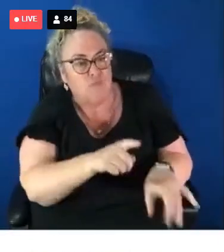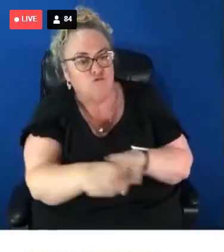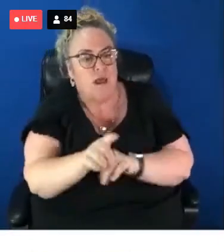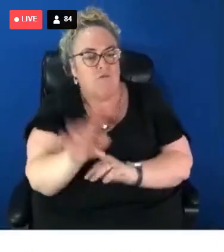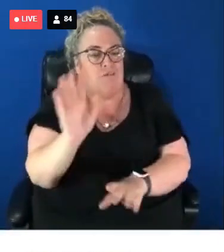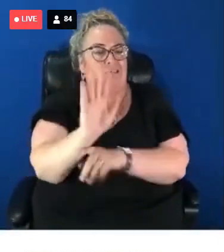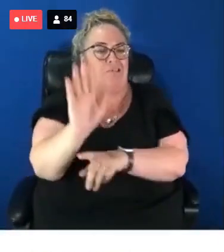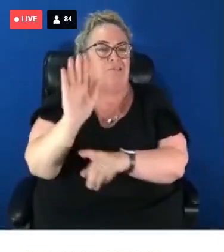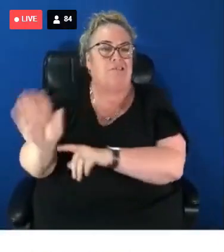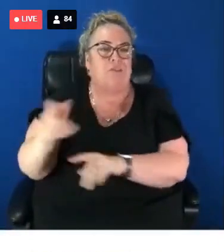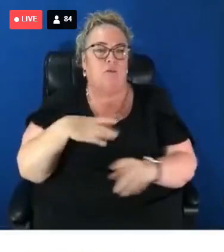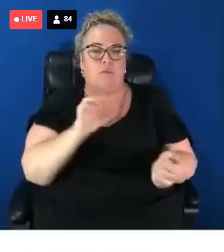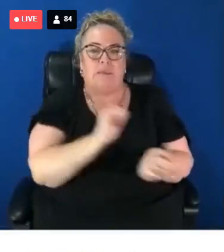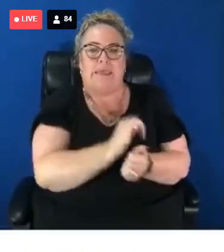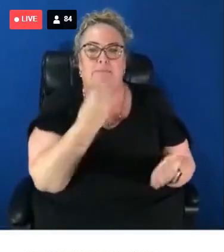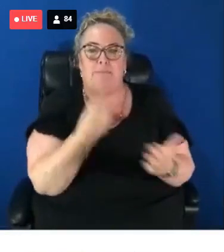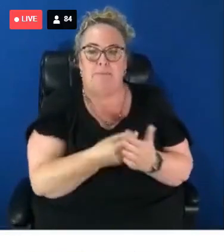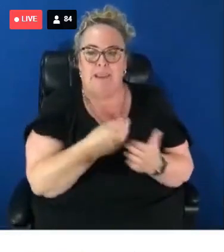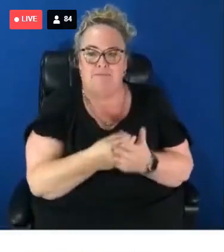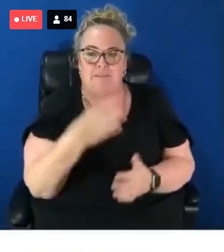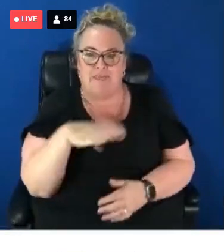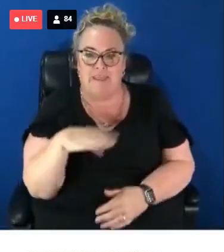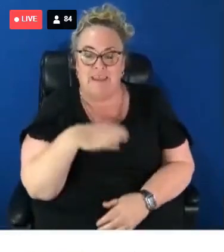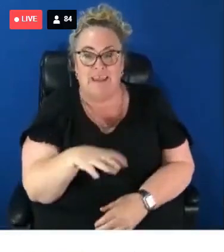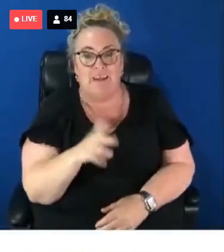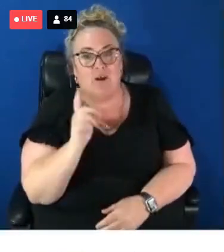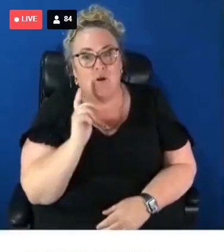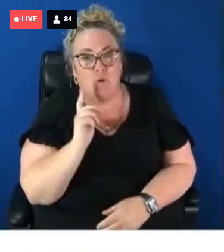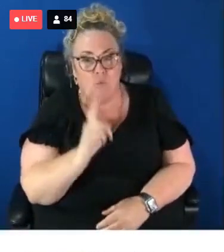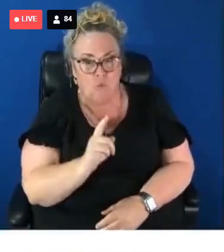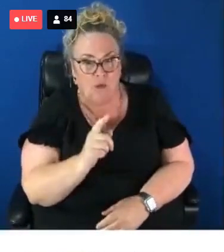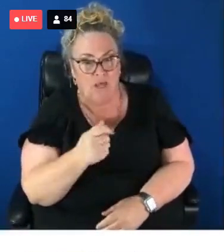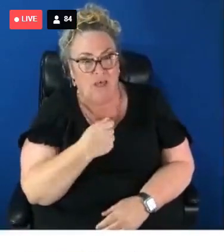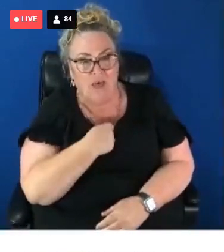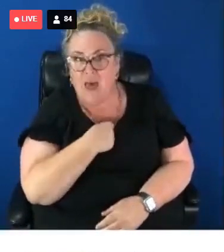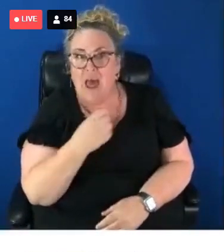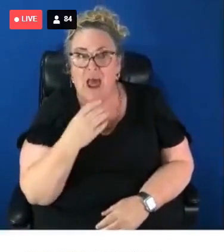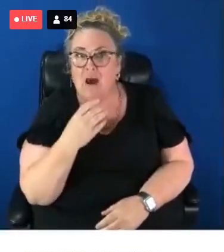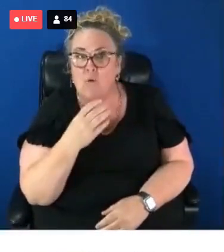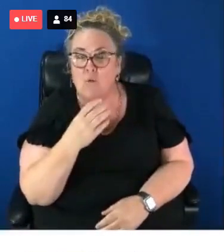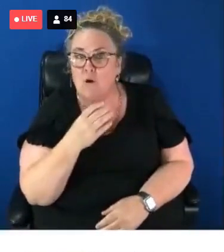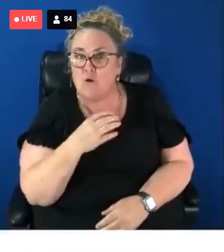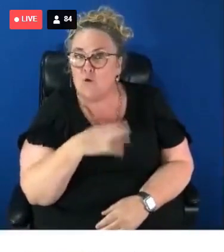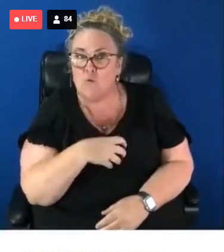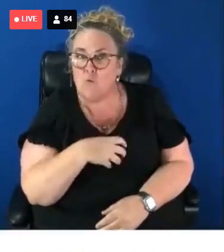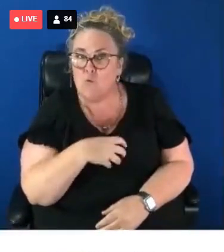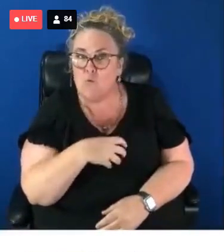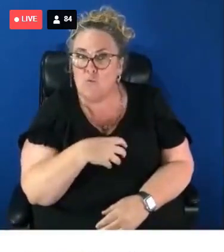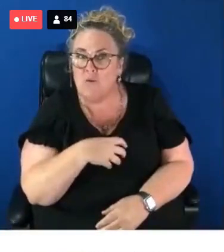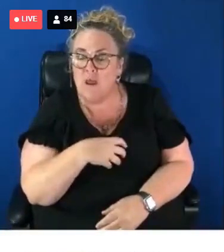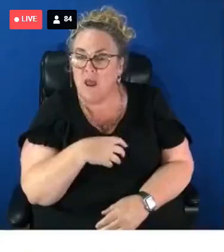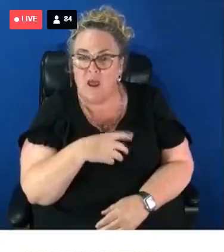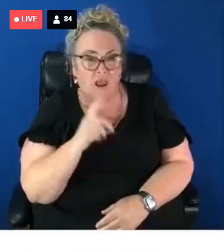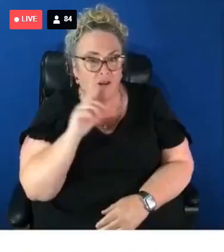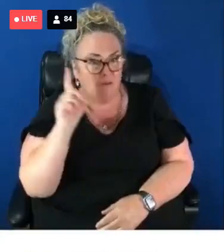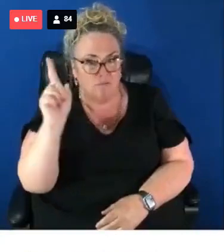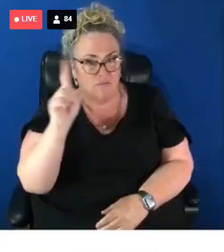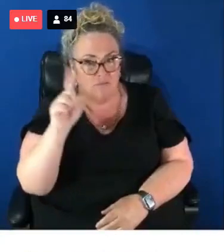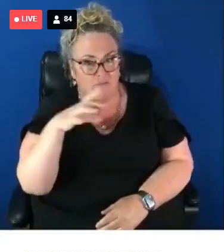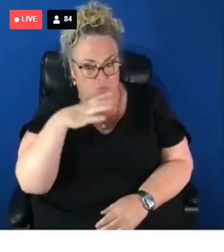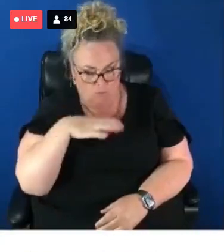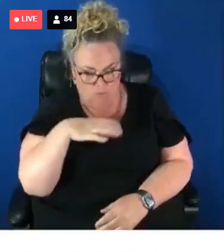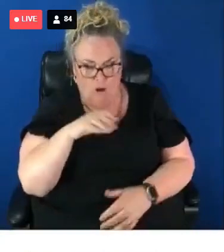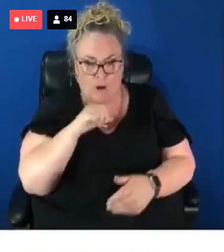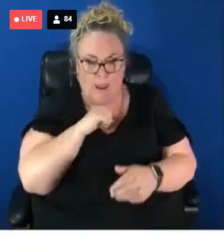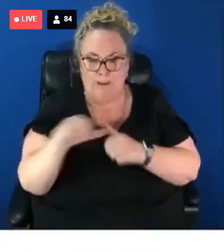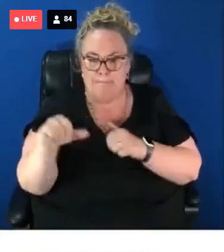that they desperately need. Well, Congress, our union has always been at the forefront of demanding a better, fully resourced